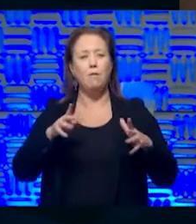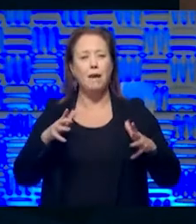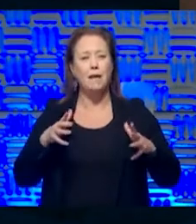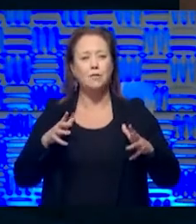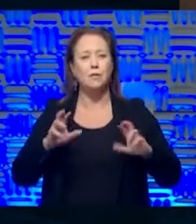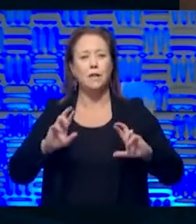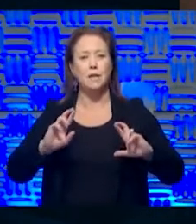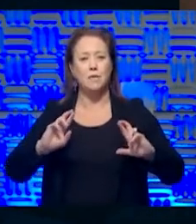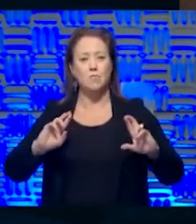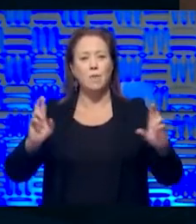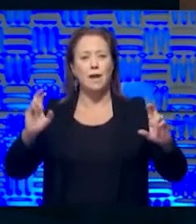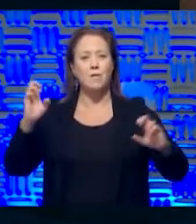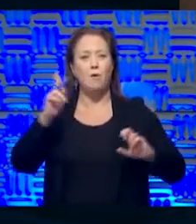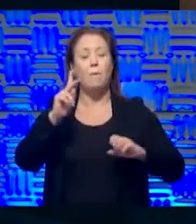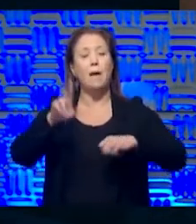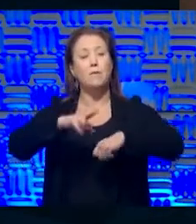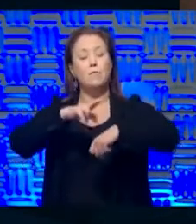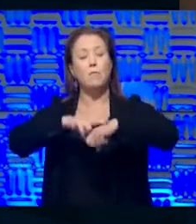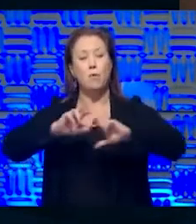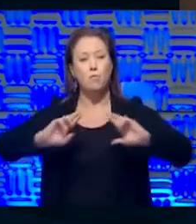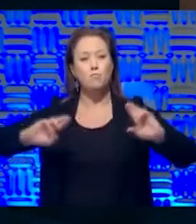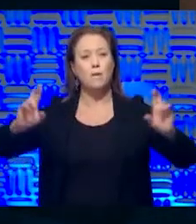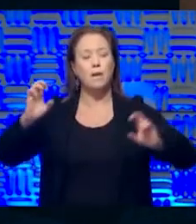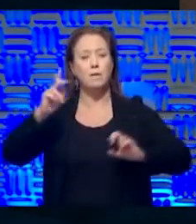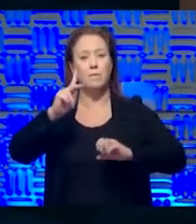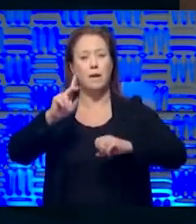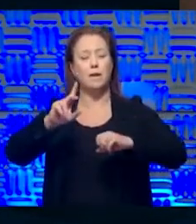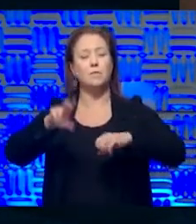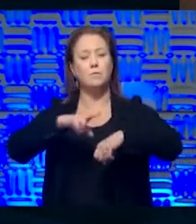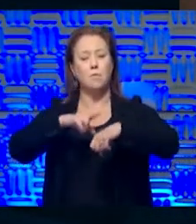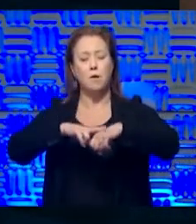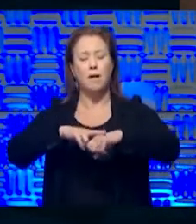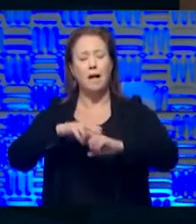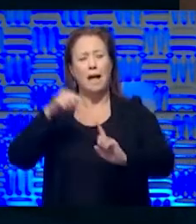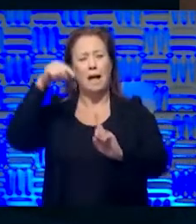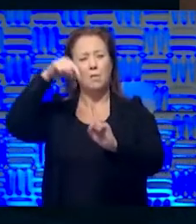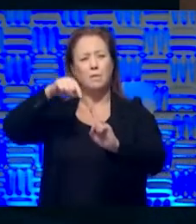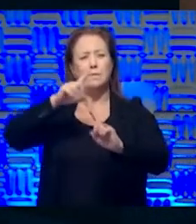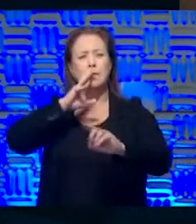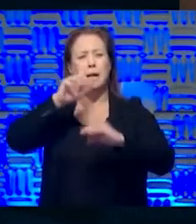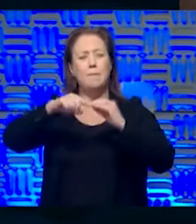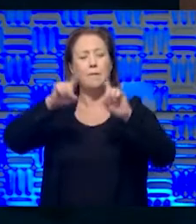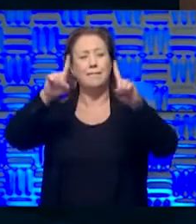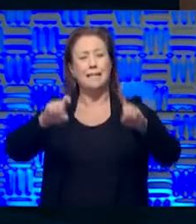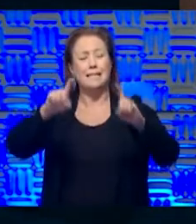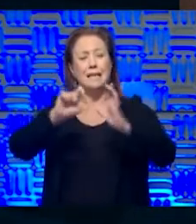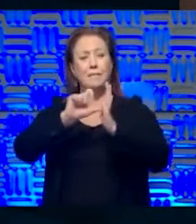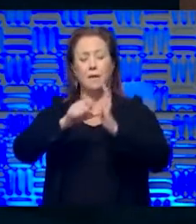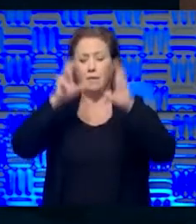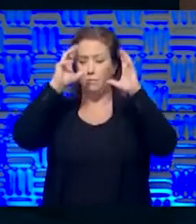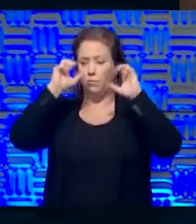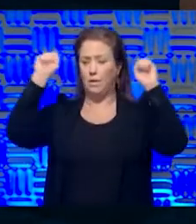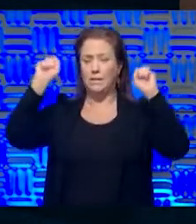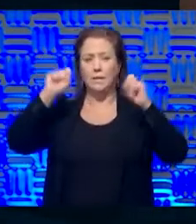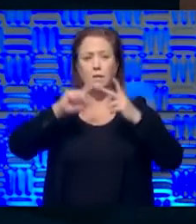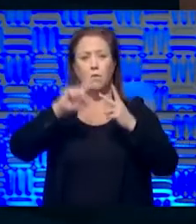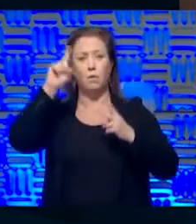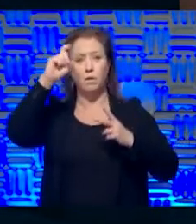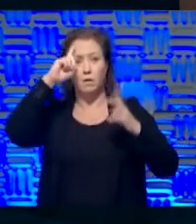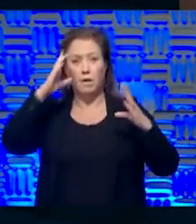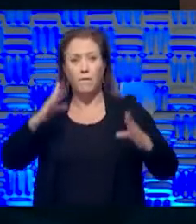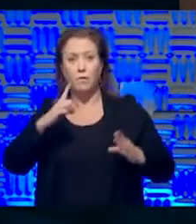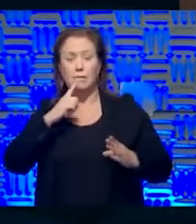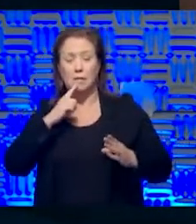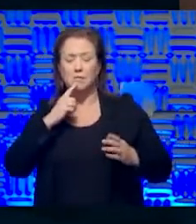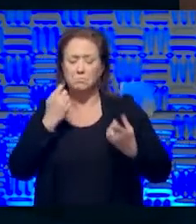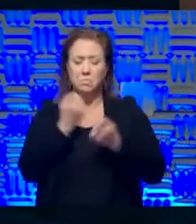return to something normal. And I would go back to testing. I think there's a set of people out there who, if, uh, the president or the governor says it's safe to